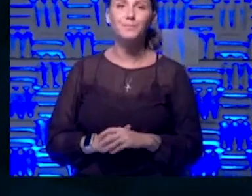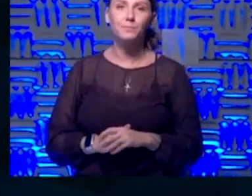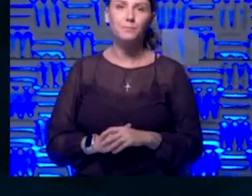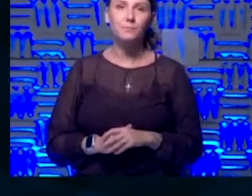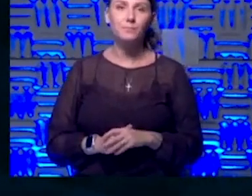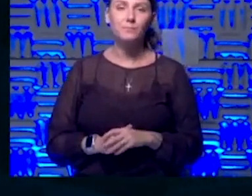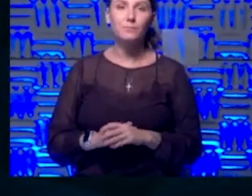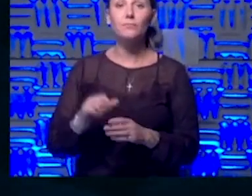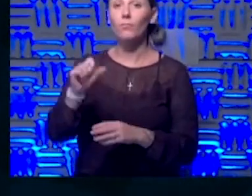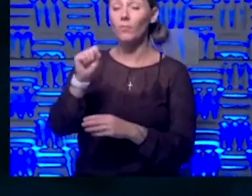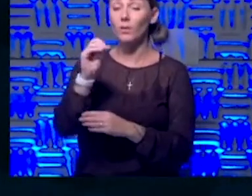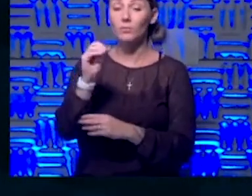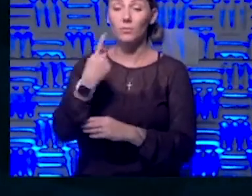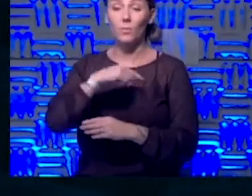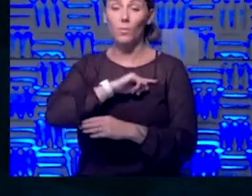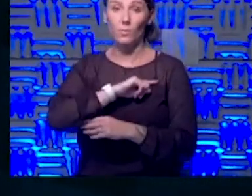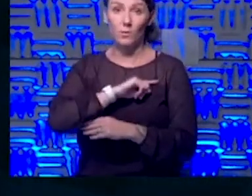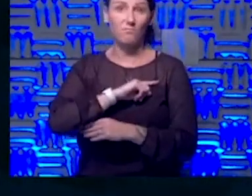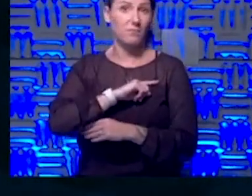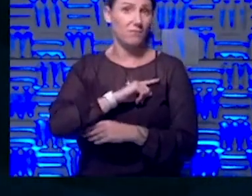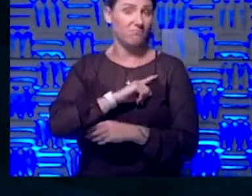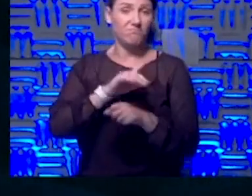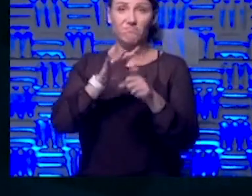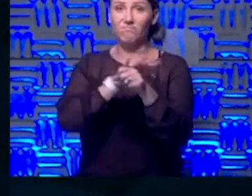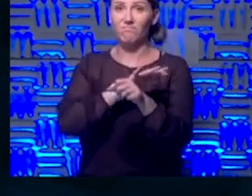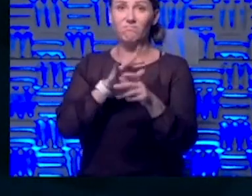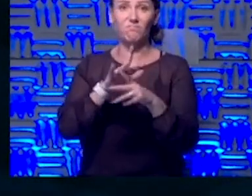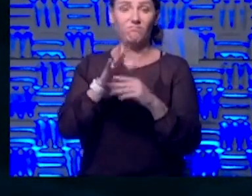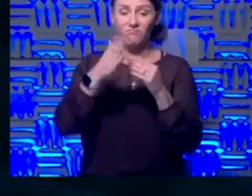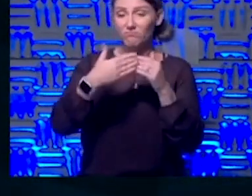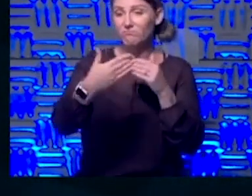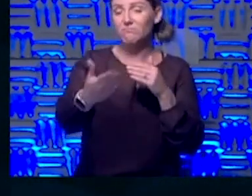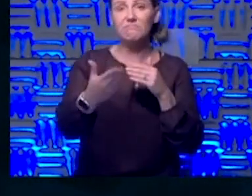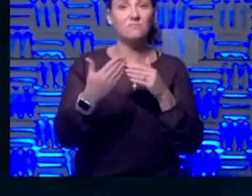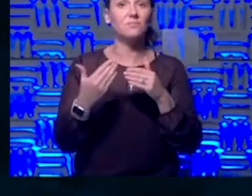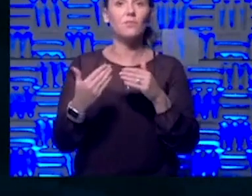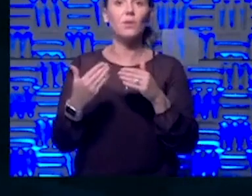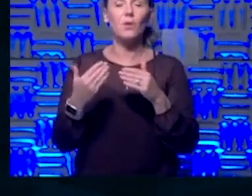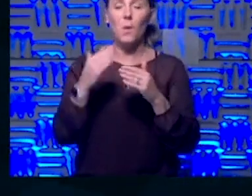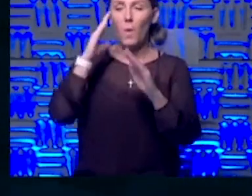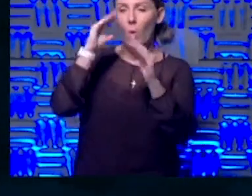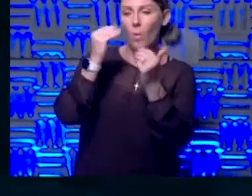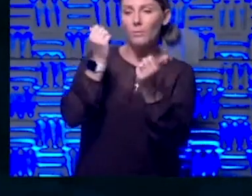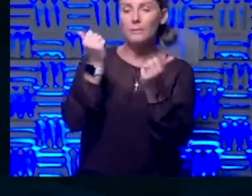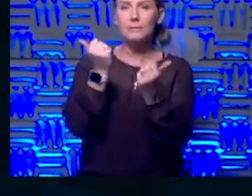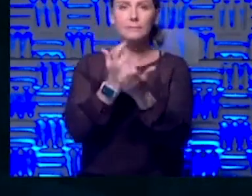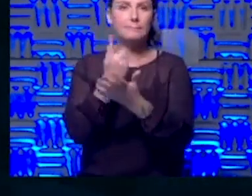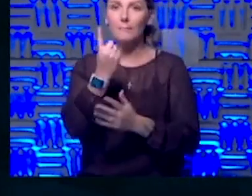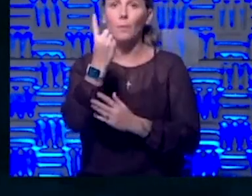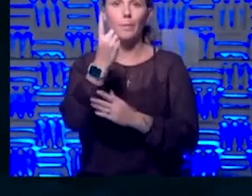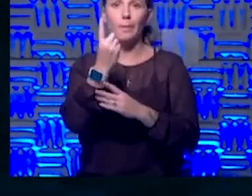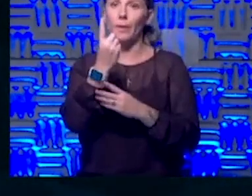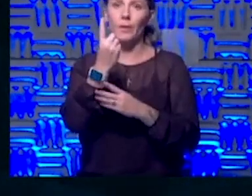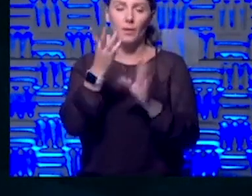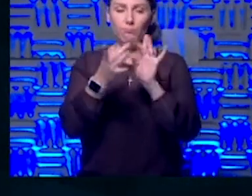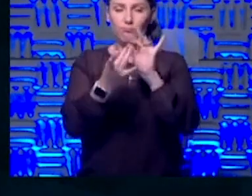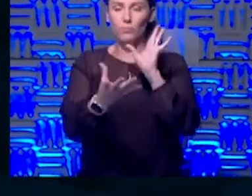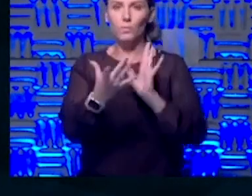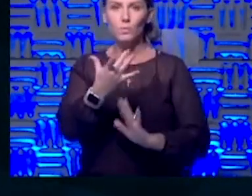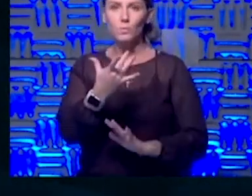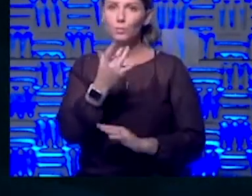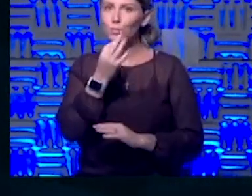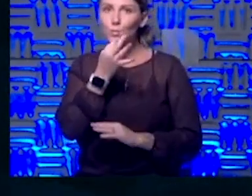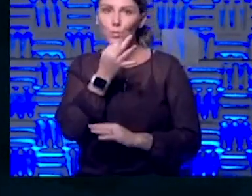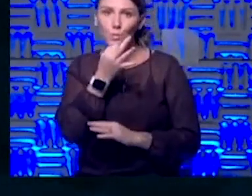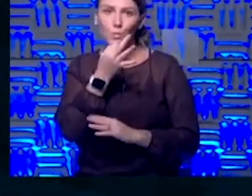So we, we have been totally leaning forward and hoping that something comes out sooner rather than later. Um, the state